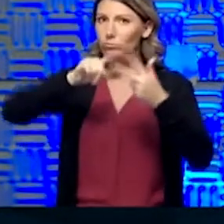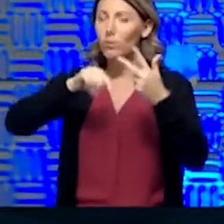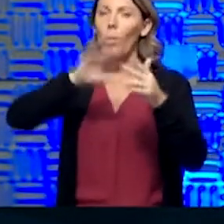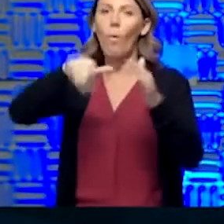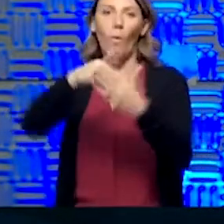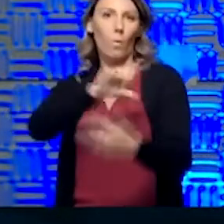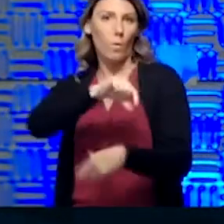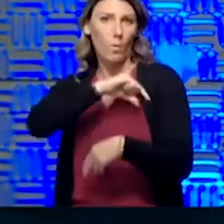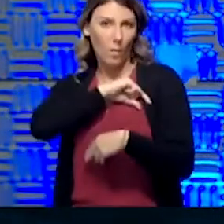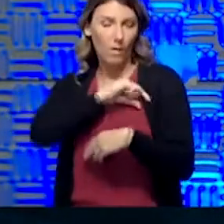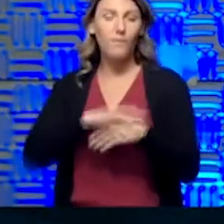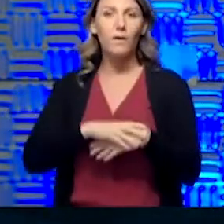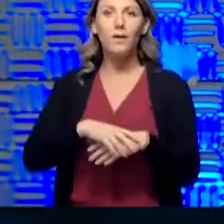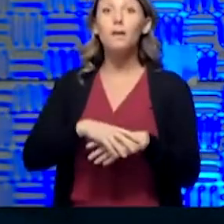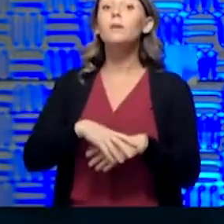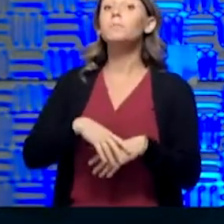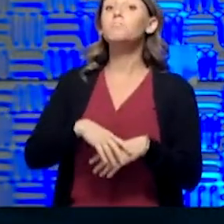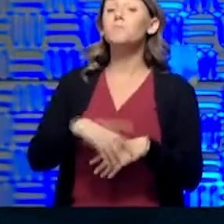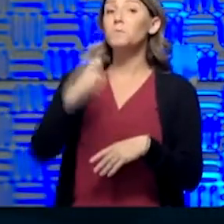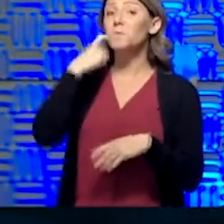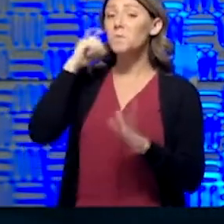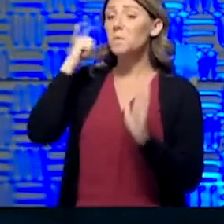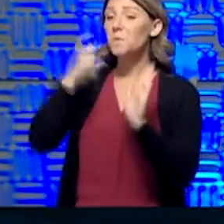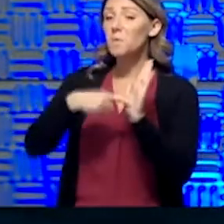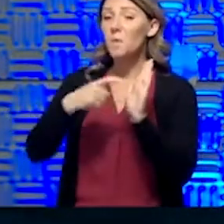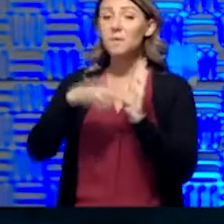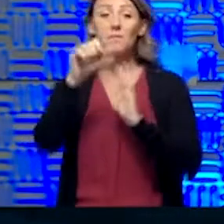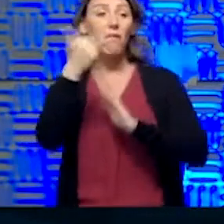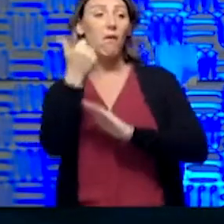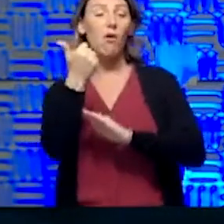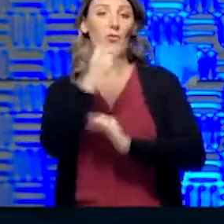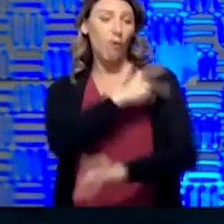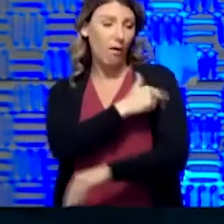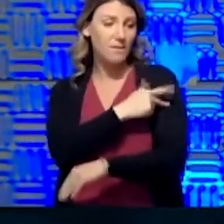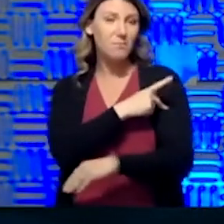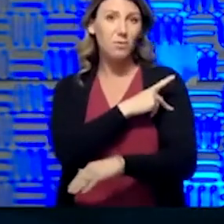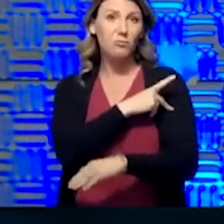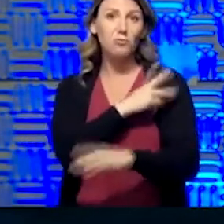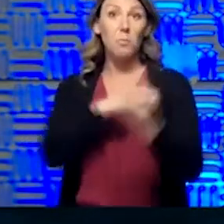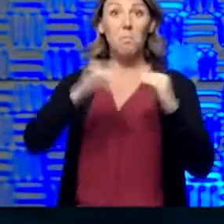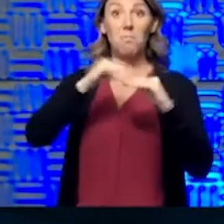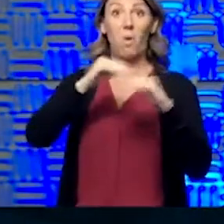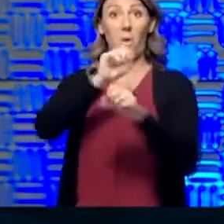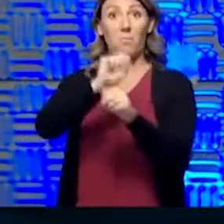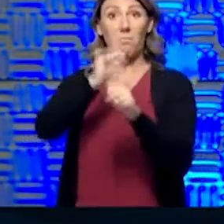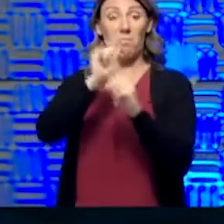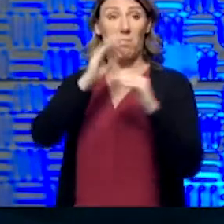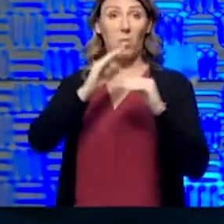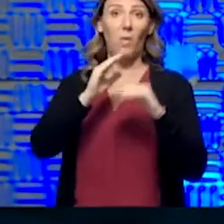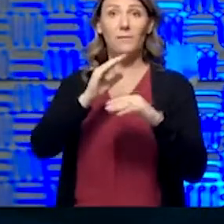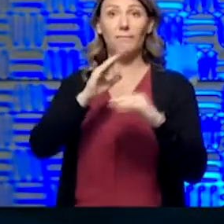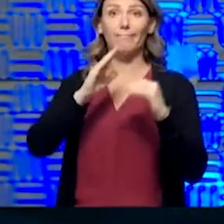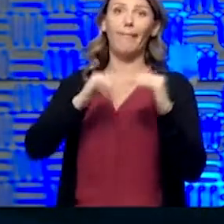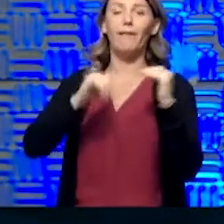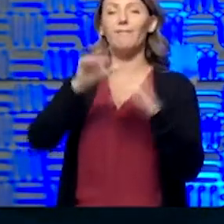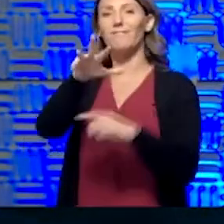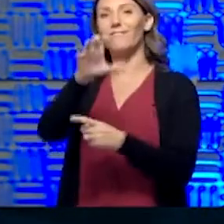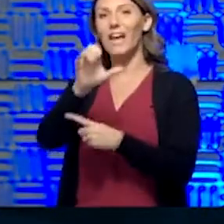that other hospitals larger than 500 are now agitating, I don't know if that's a good word,